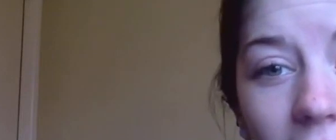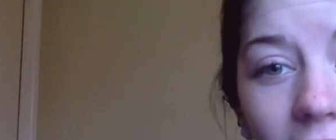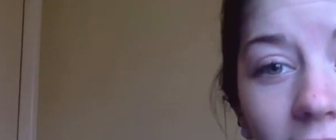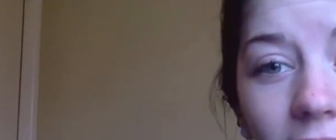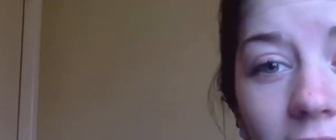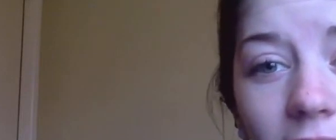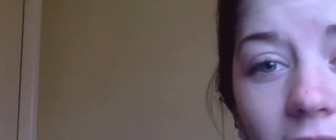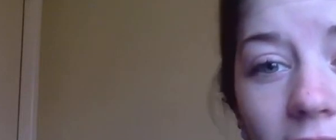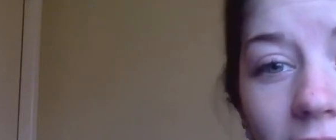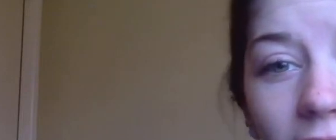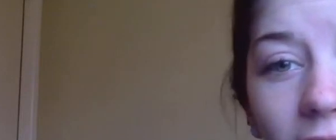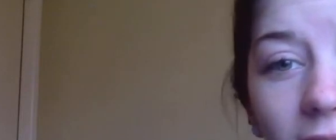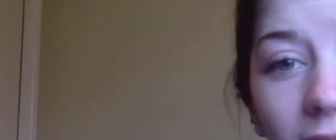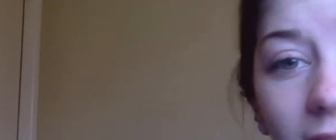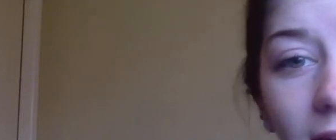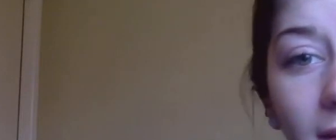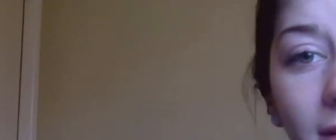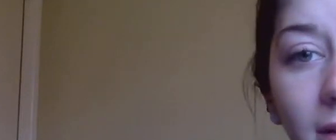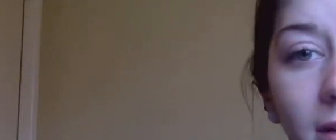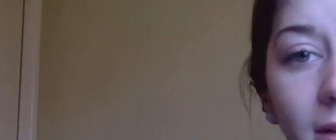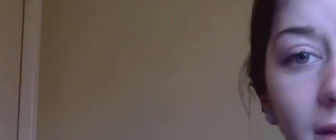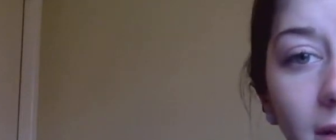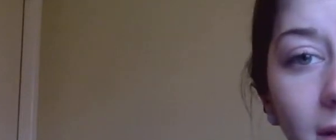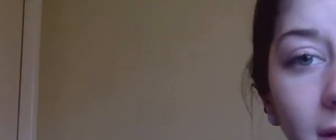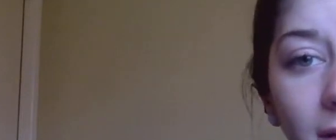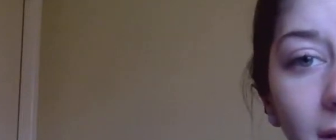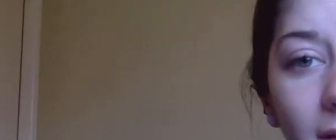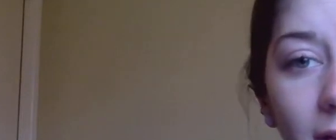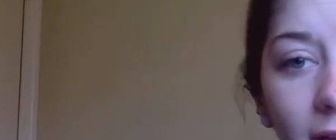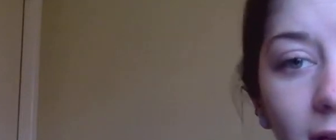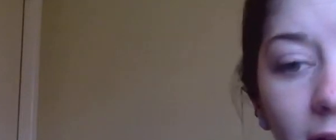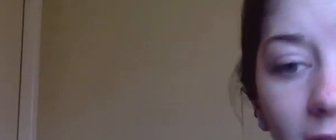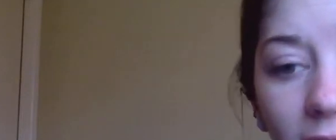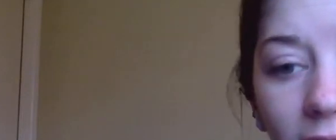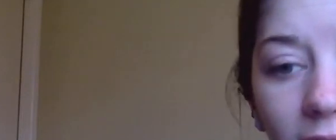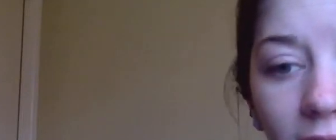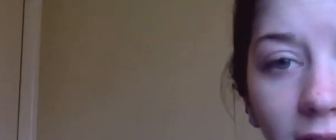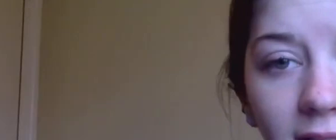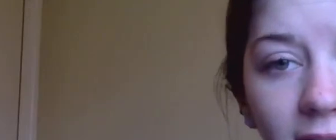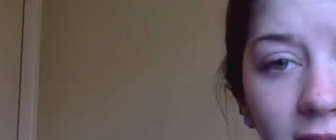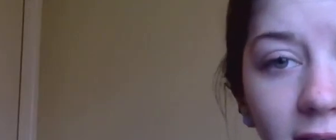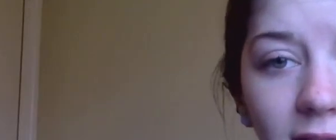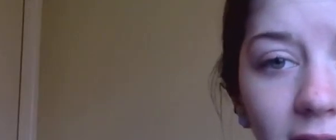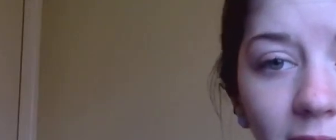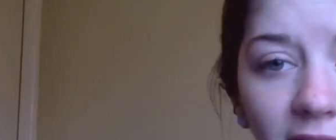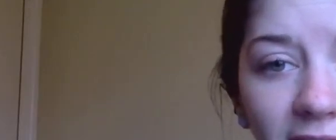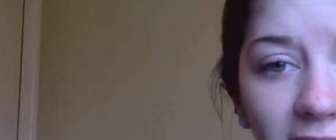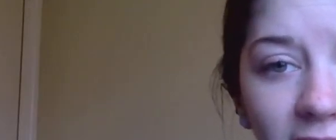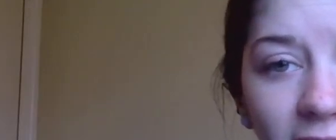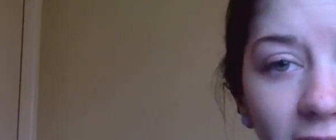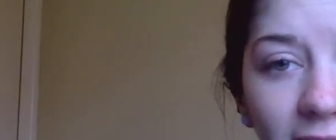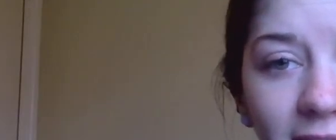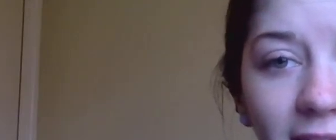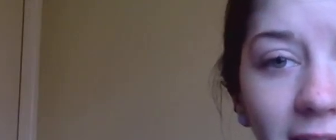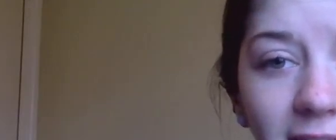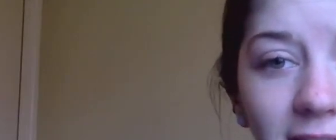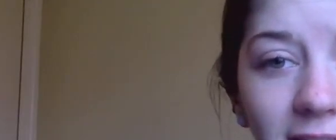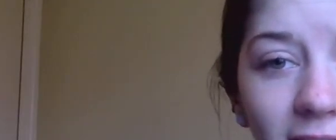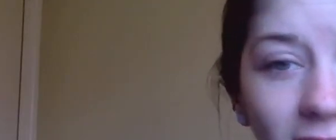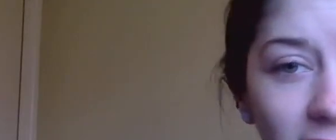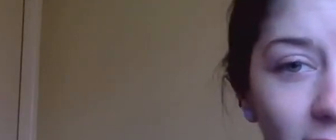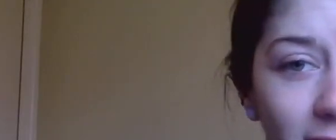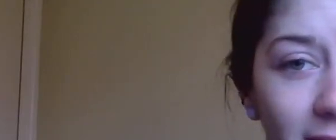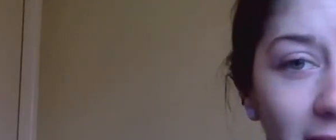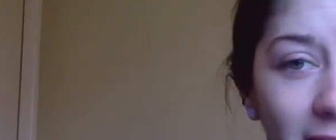an associate professor and